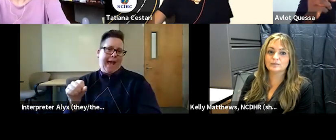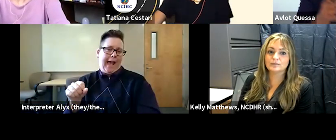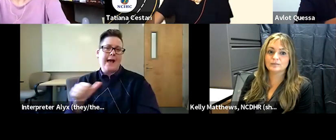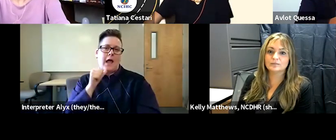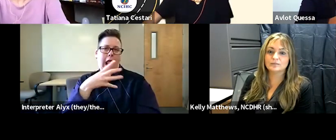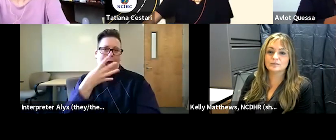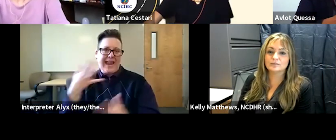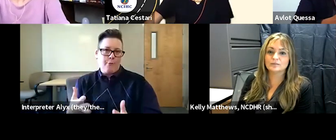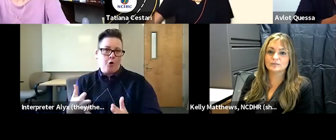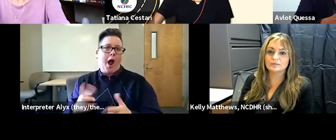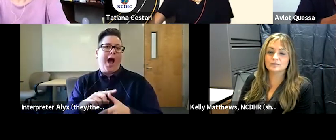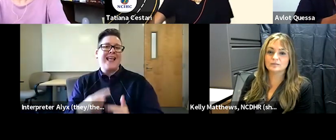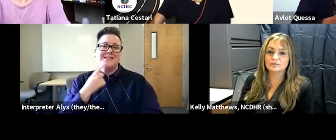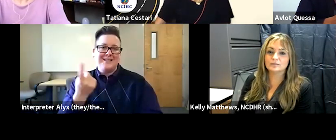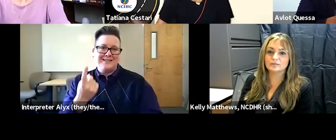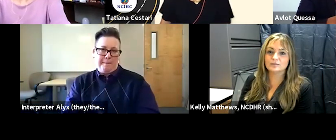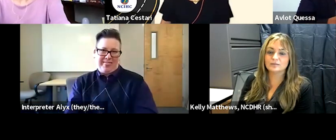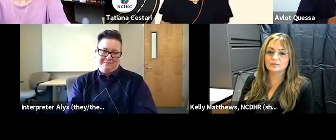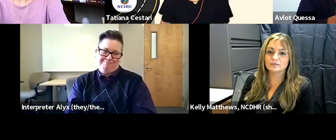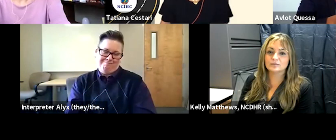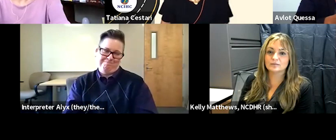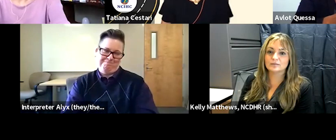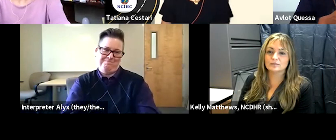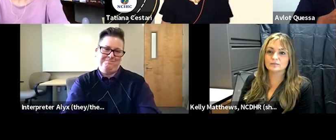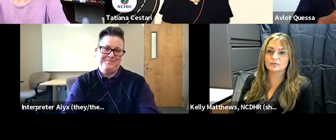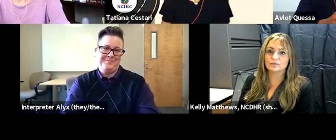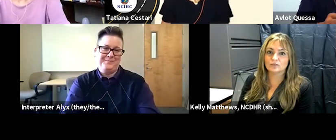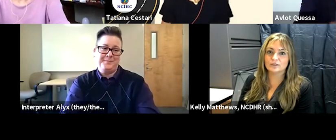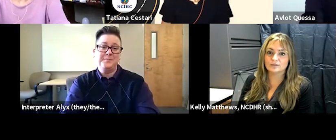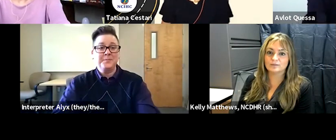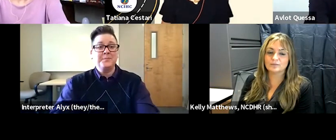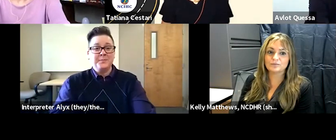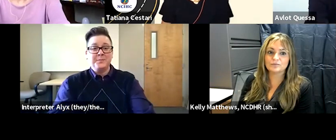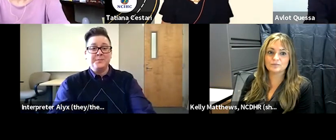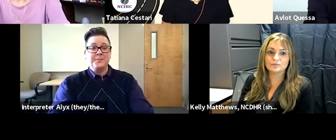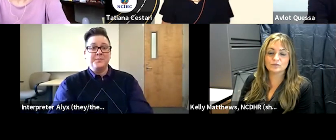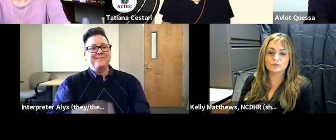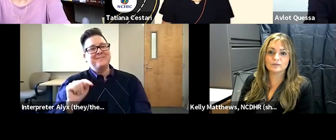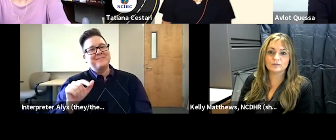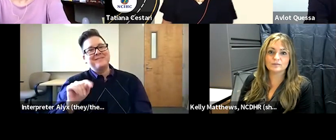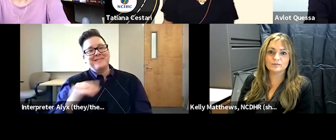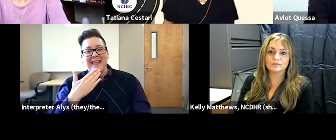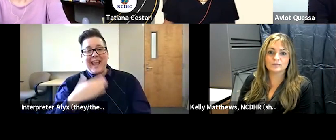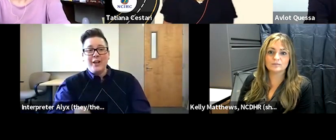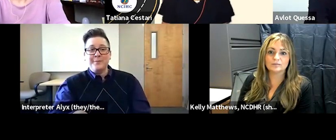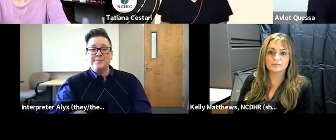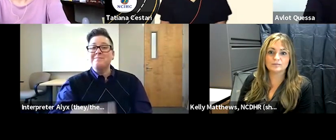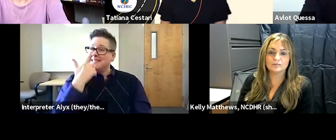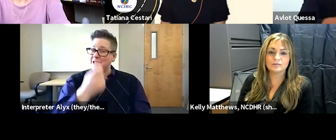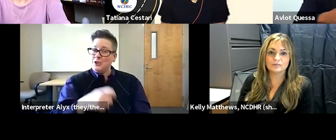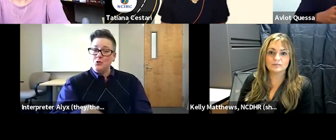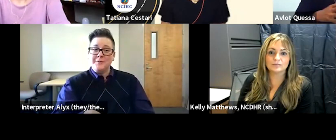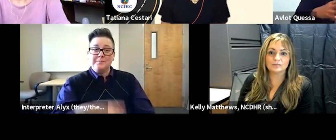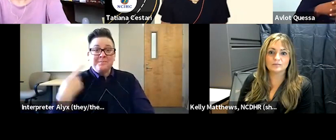until he opens his mouth so thank you that's interesting